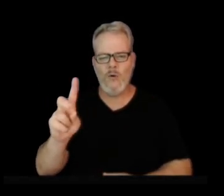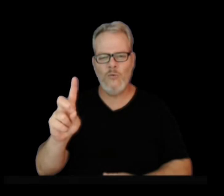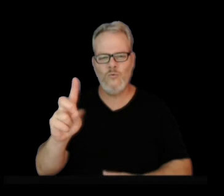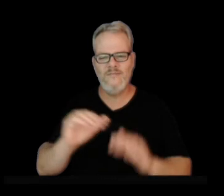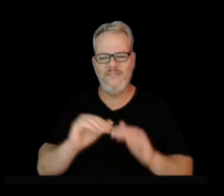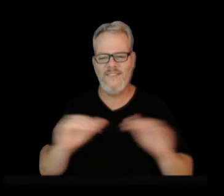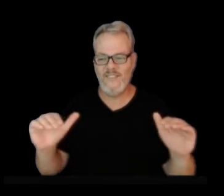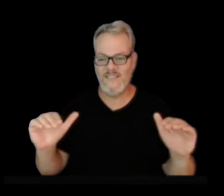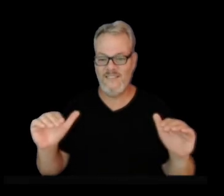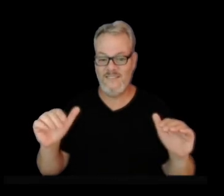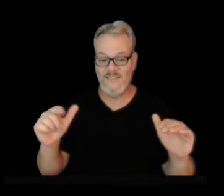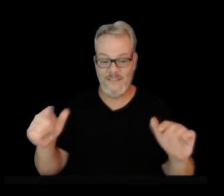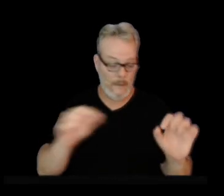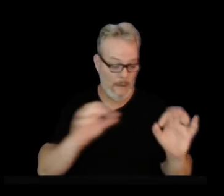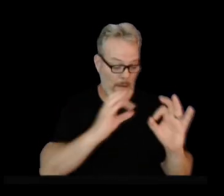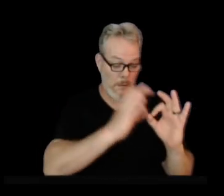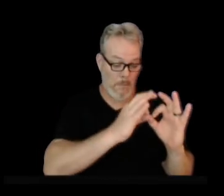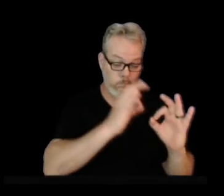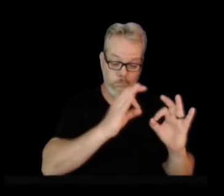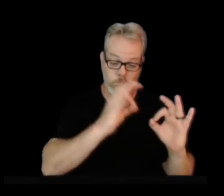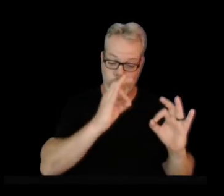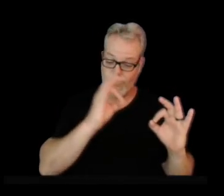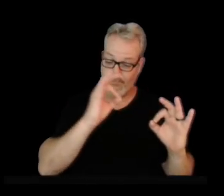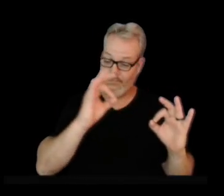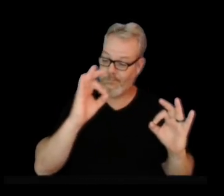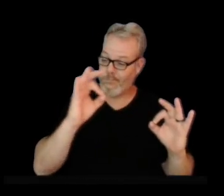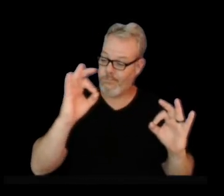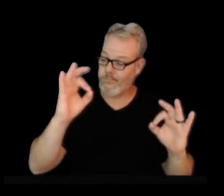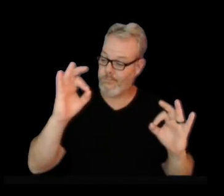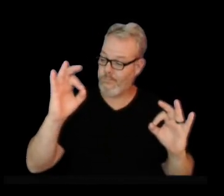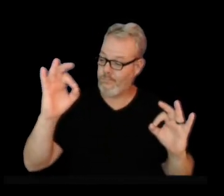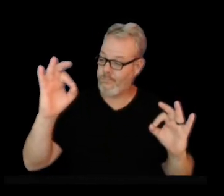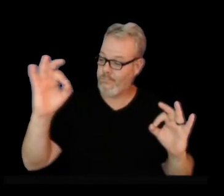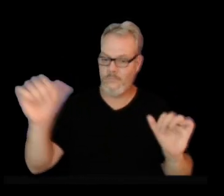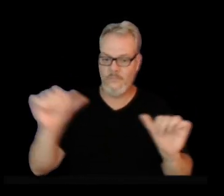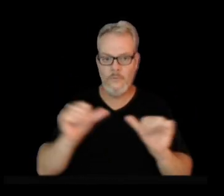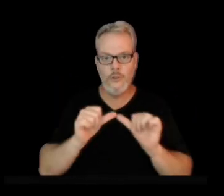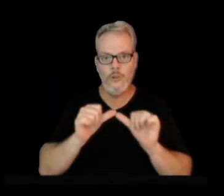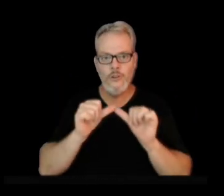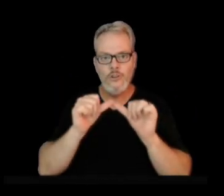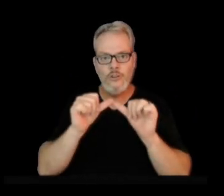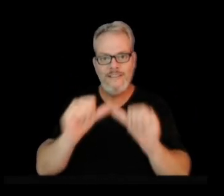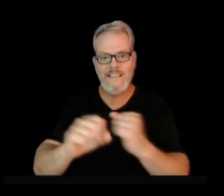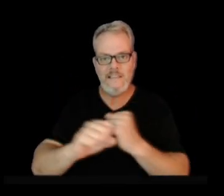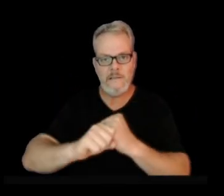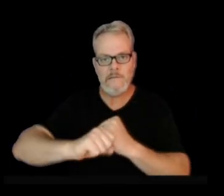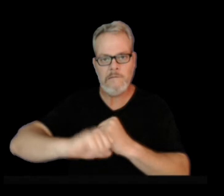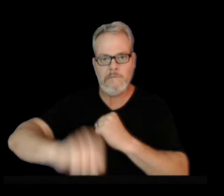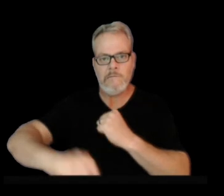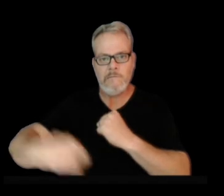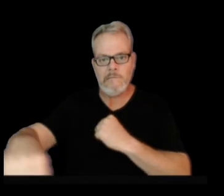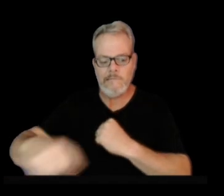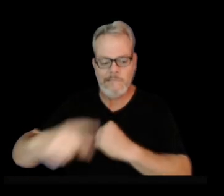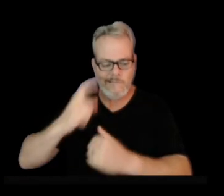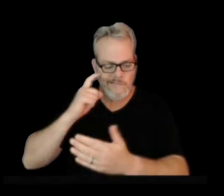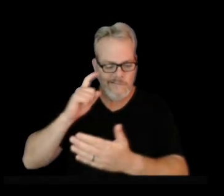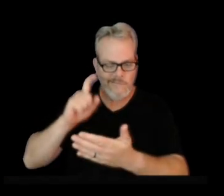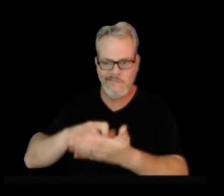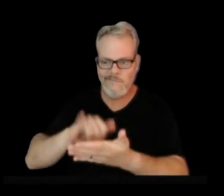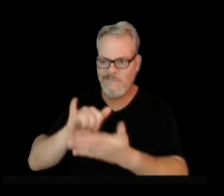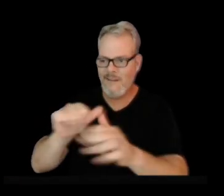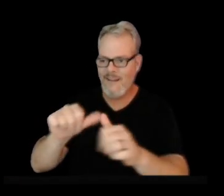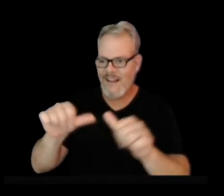Deformation across caldera has continued extending as magma fills Maunauloa below ground,